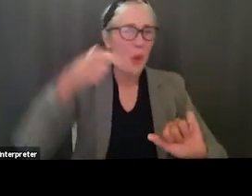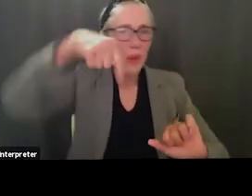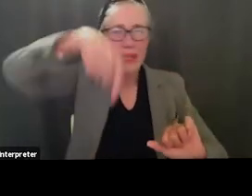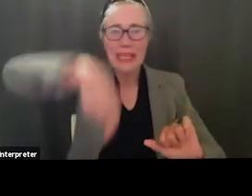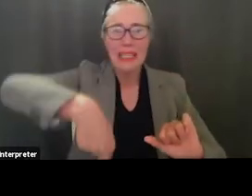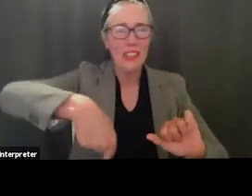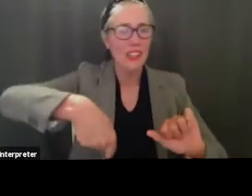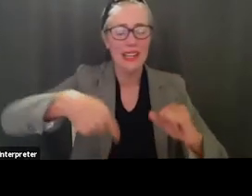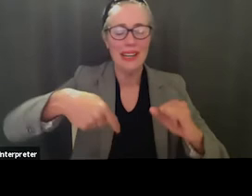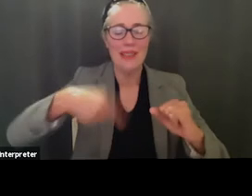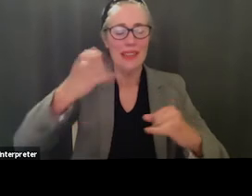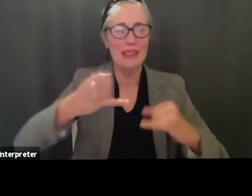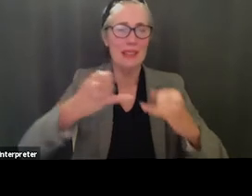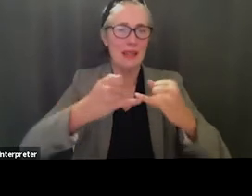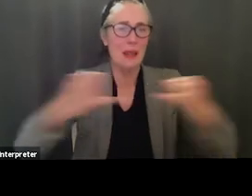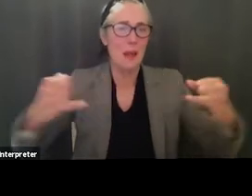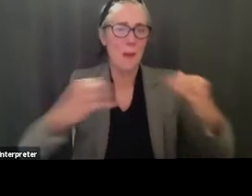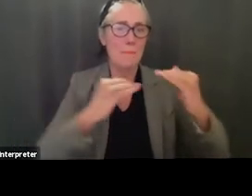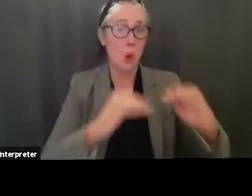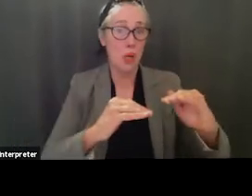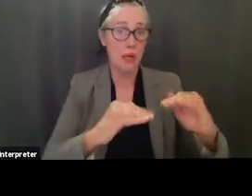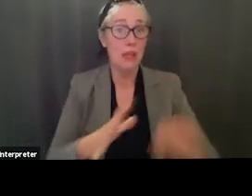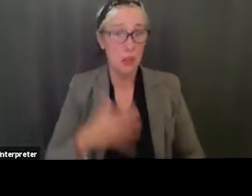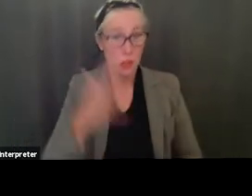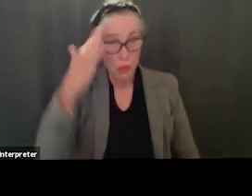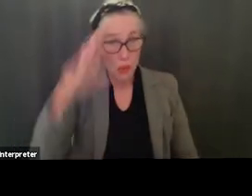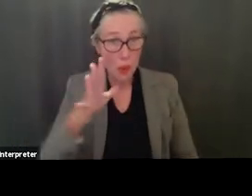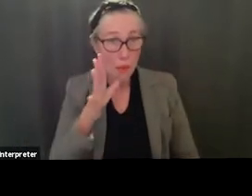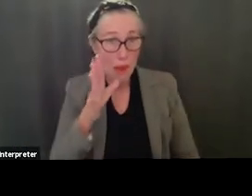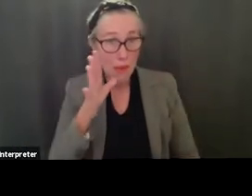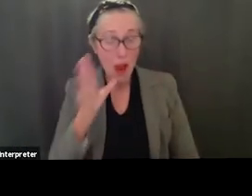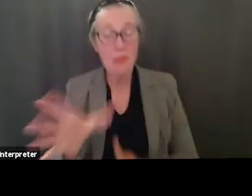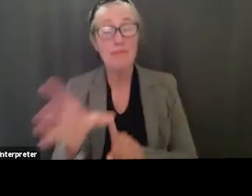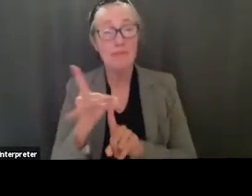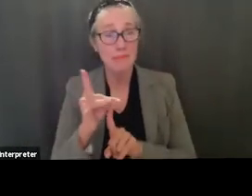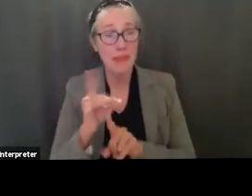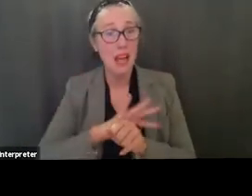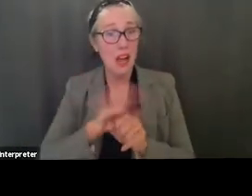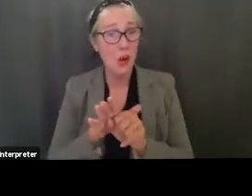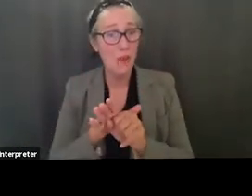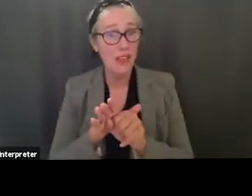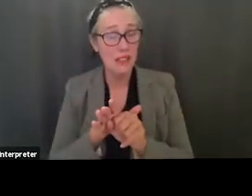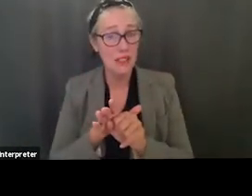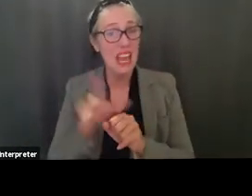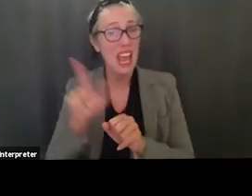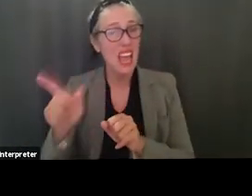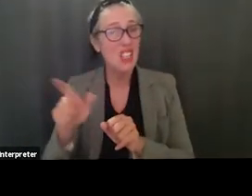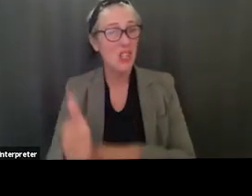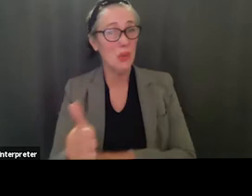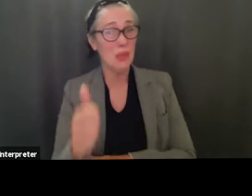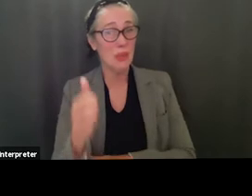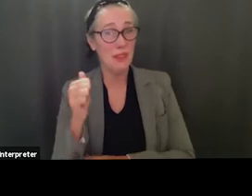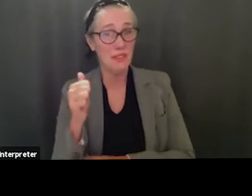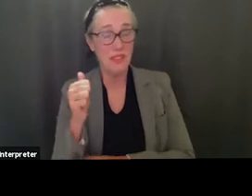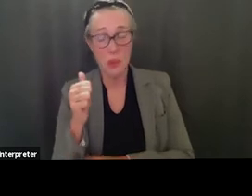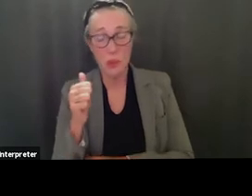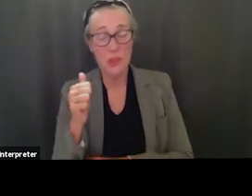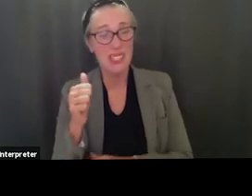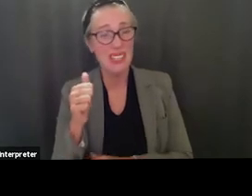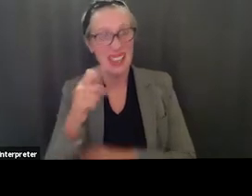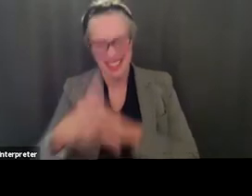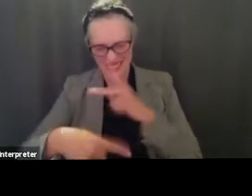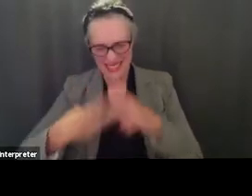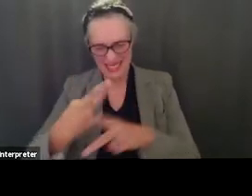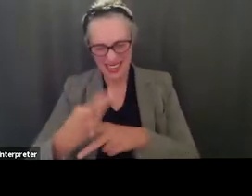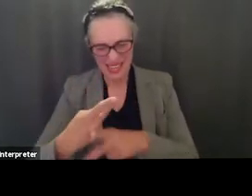another example is my mom got covid and she was refused ivermectin and just the fact that i say that